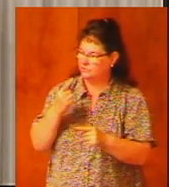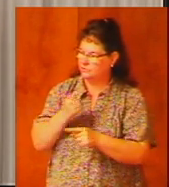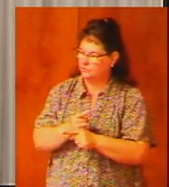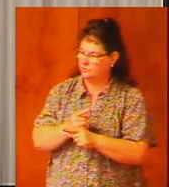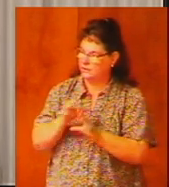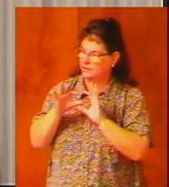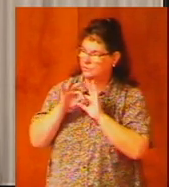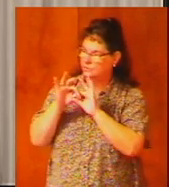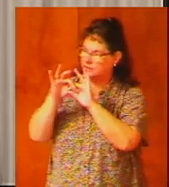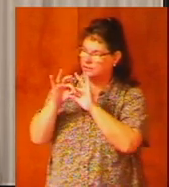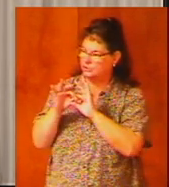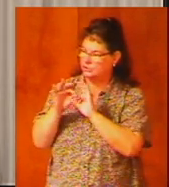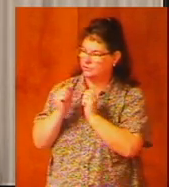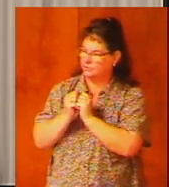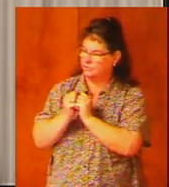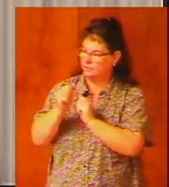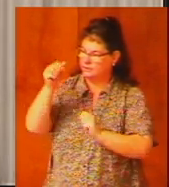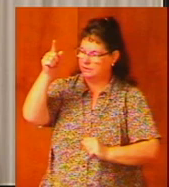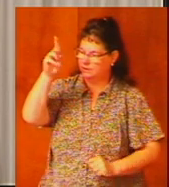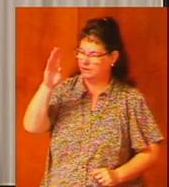right relationship with God